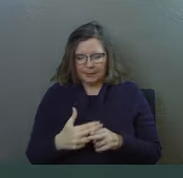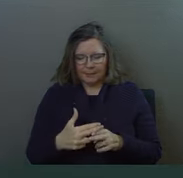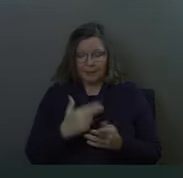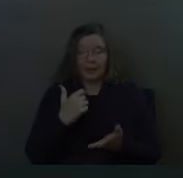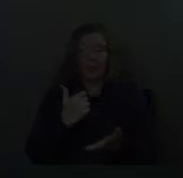amen